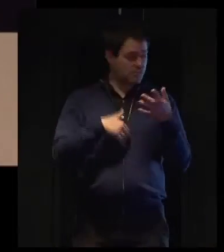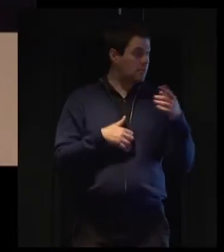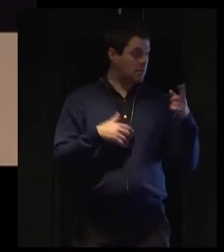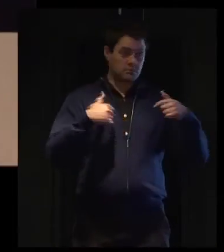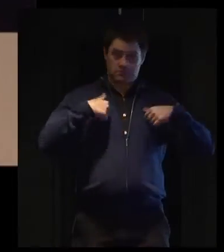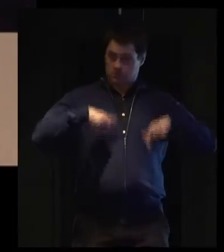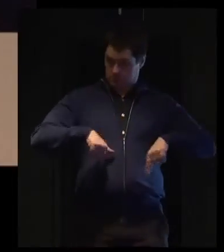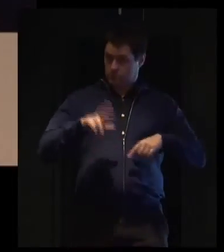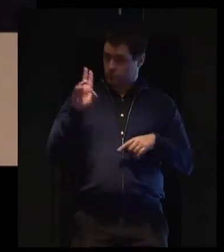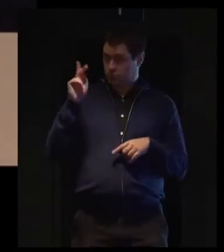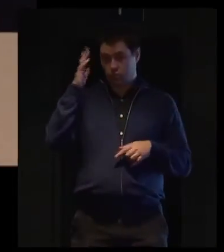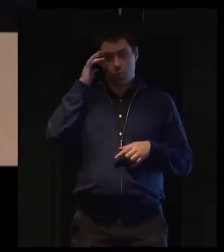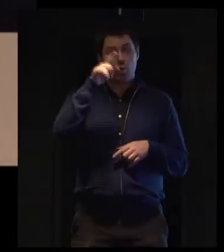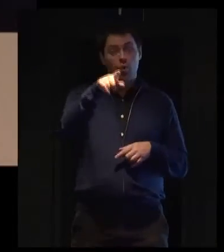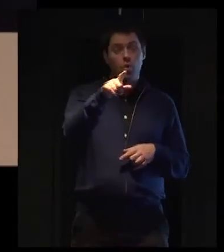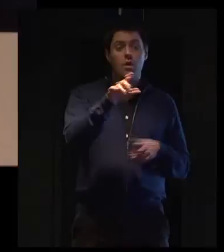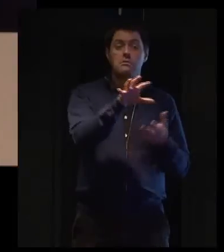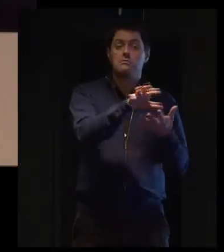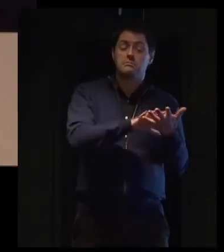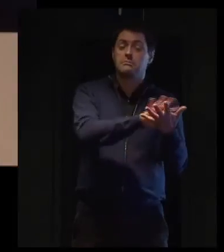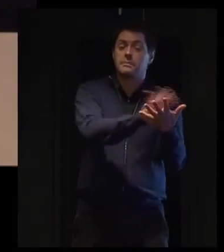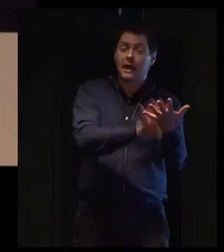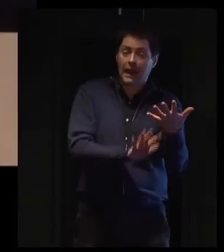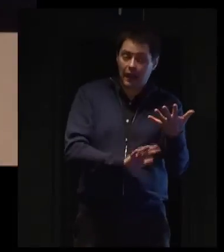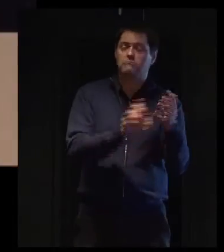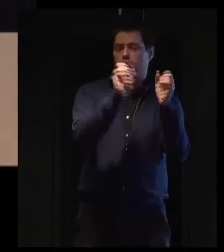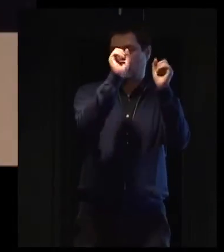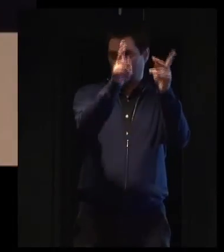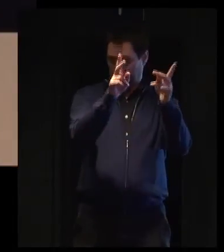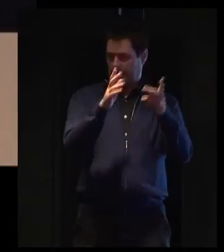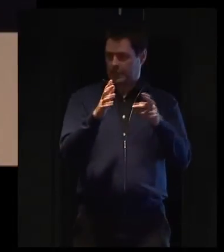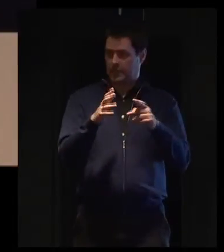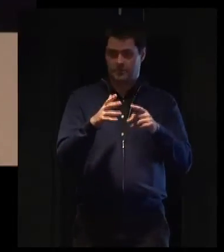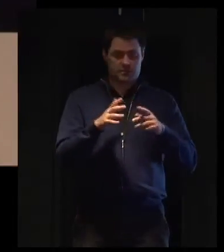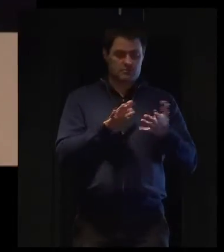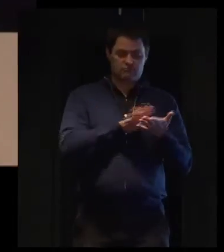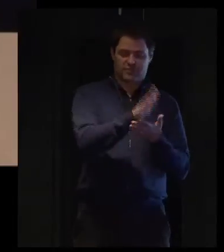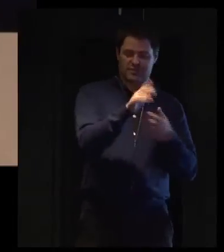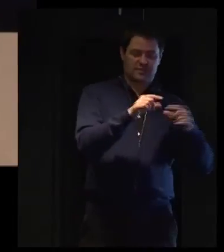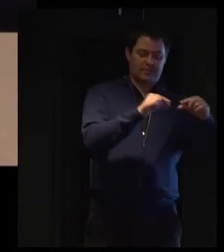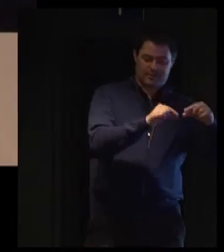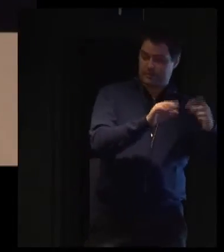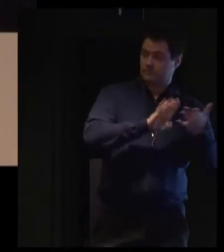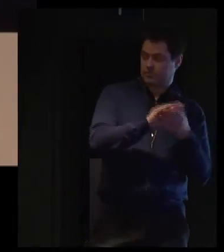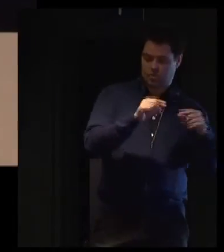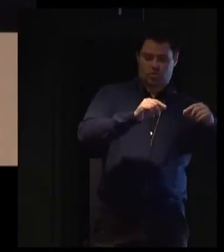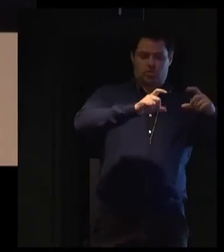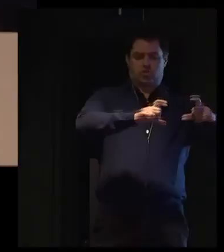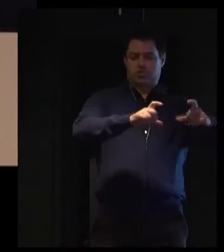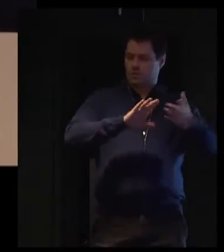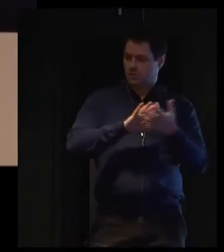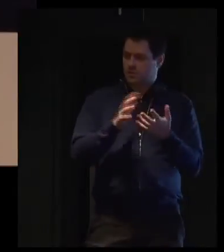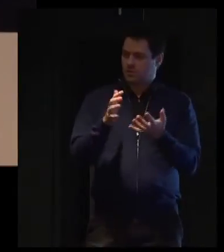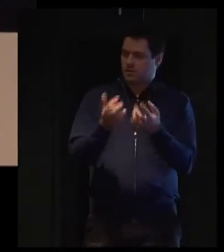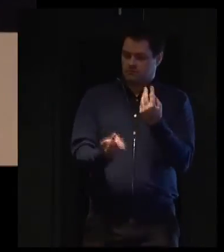do is to be aware that those issues may be required. So you have to have an awareness and be able to produce information